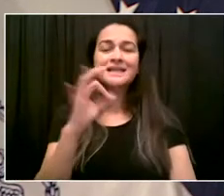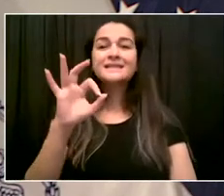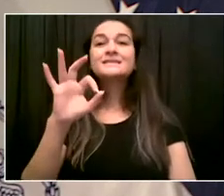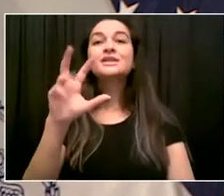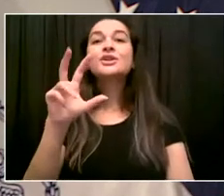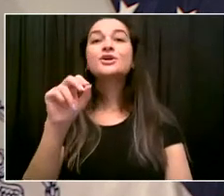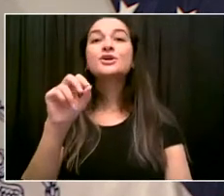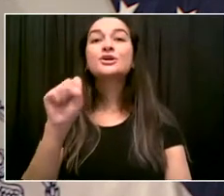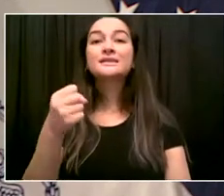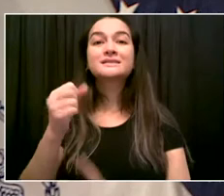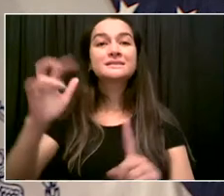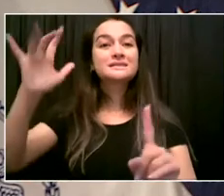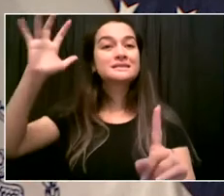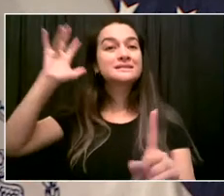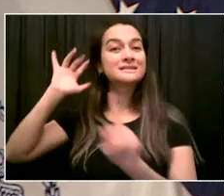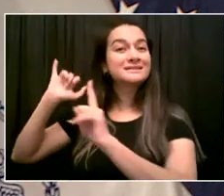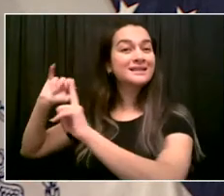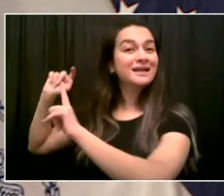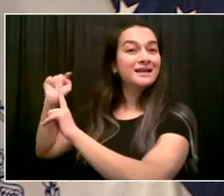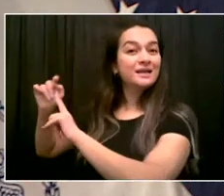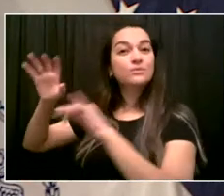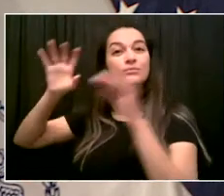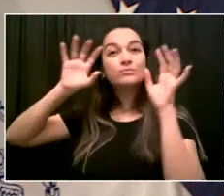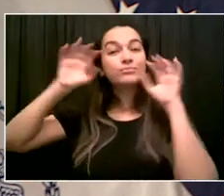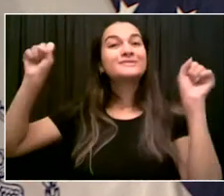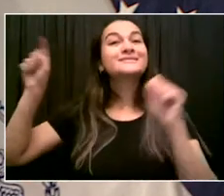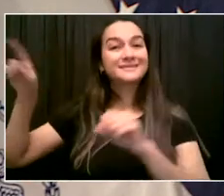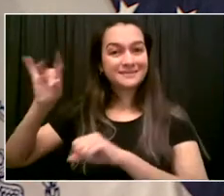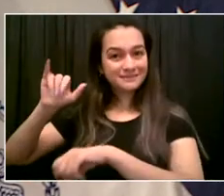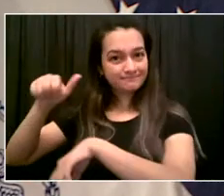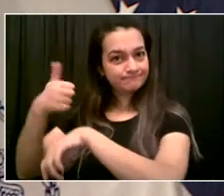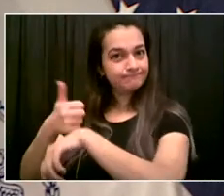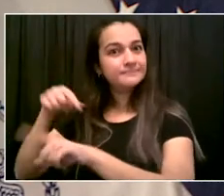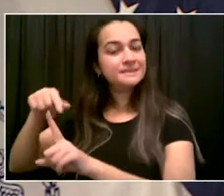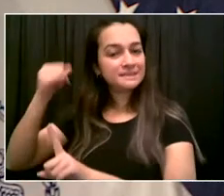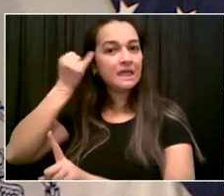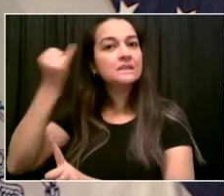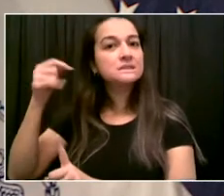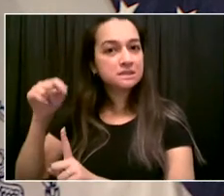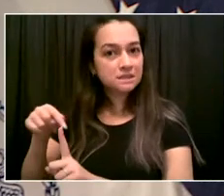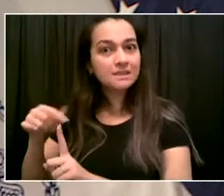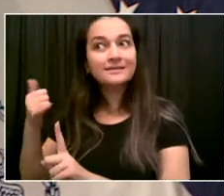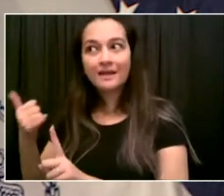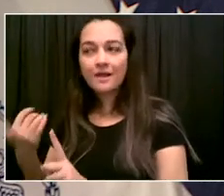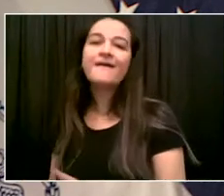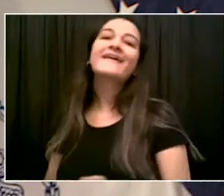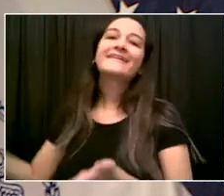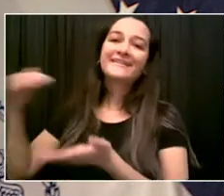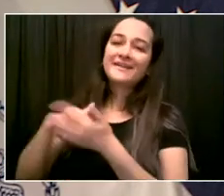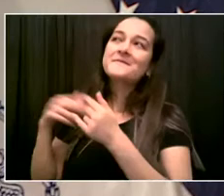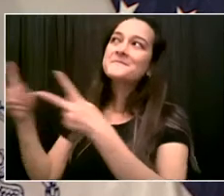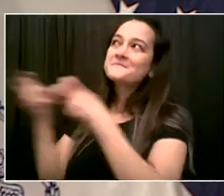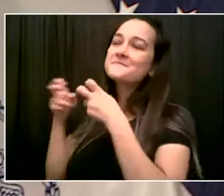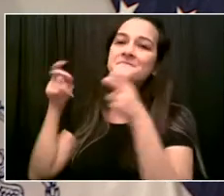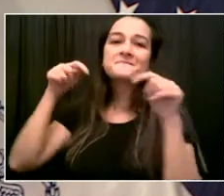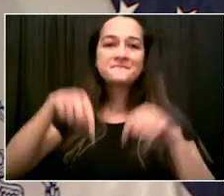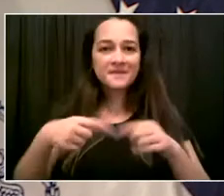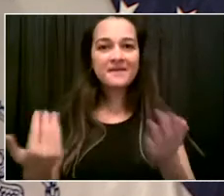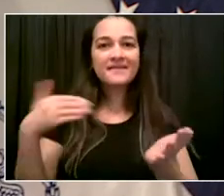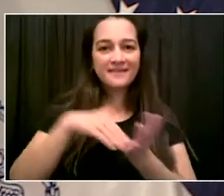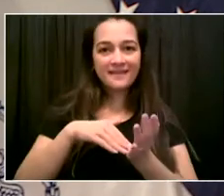this moment in history. And thousands of artists in this city are going to benefit. And that's going to be good for New York City and our comeback. And